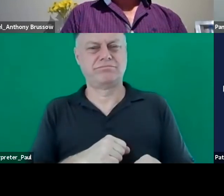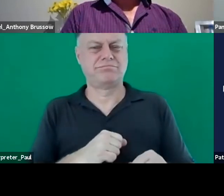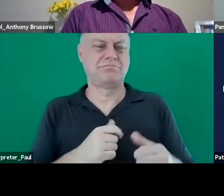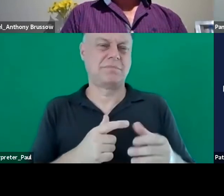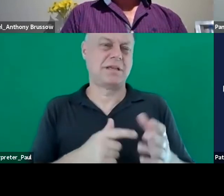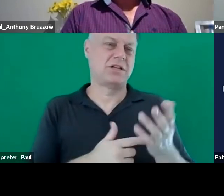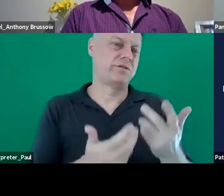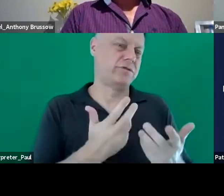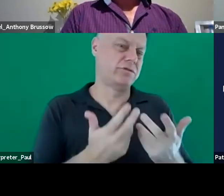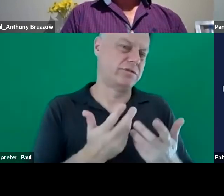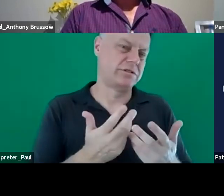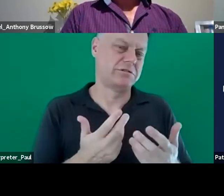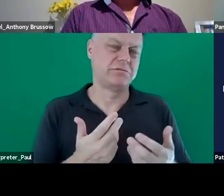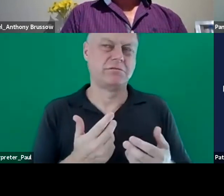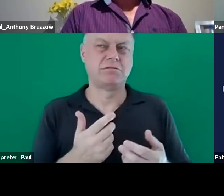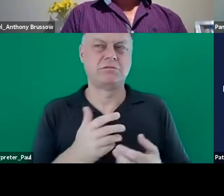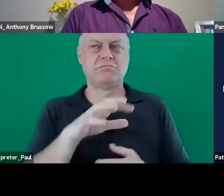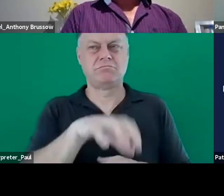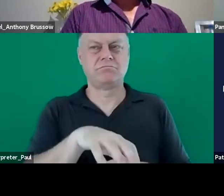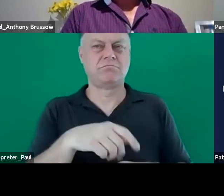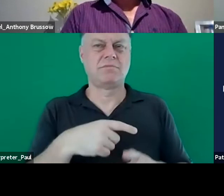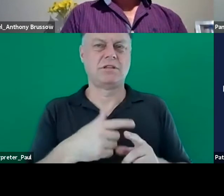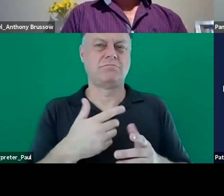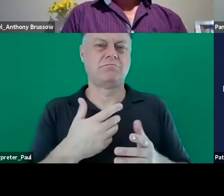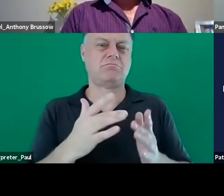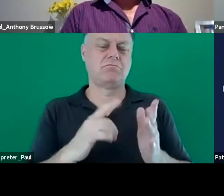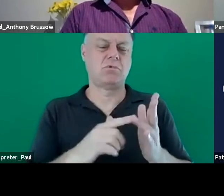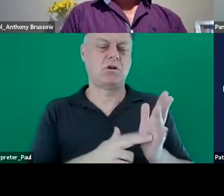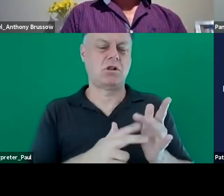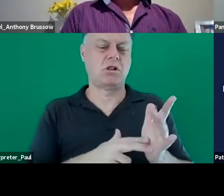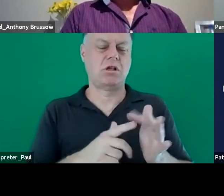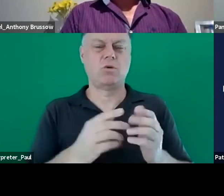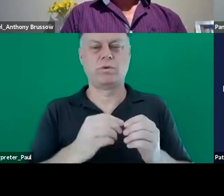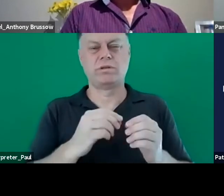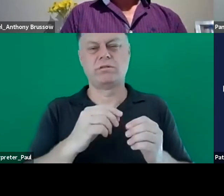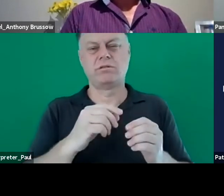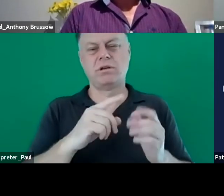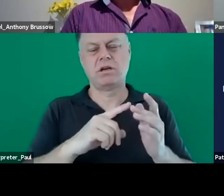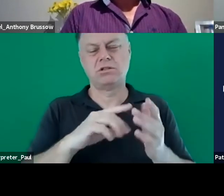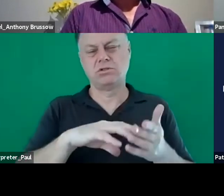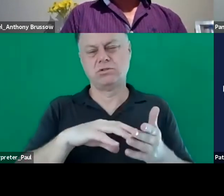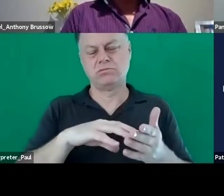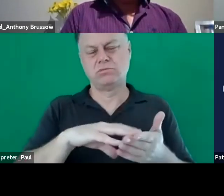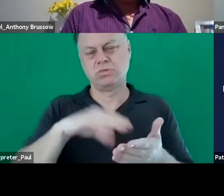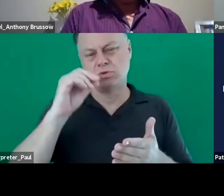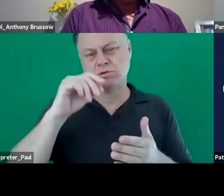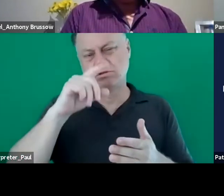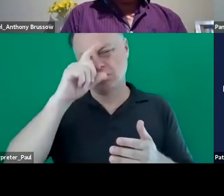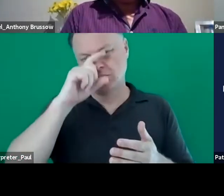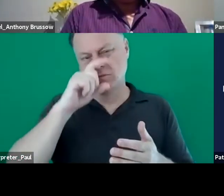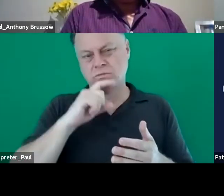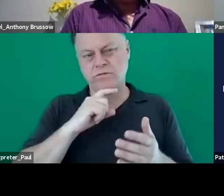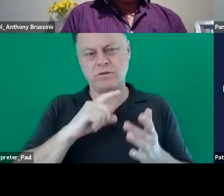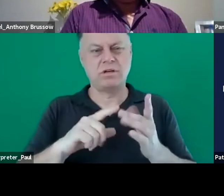campus but also um virtually on their profiles as these can be easily targeted